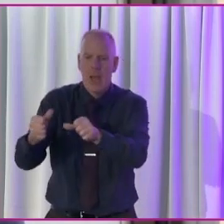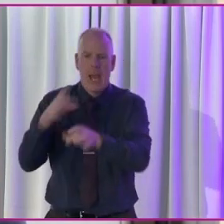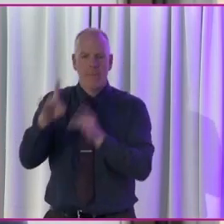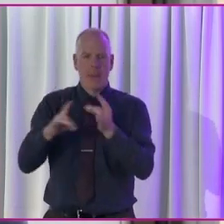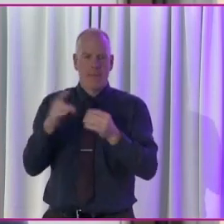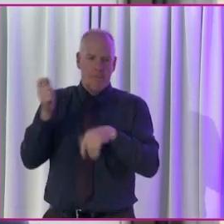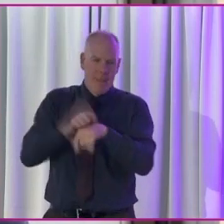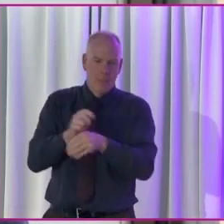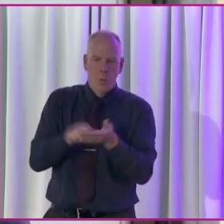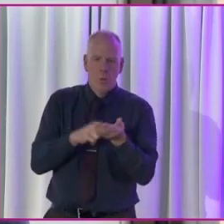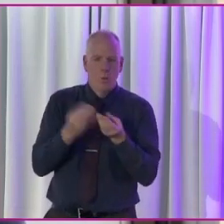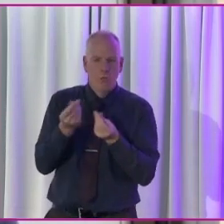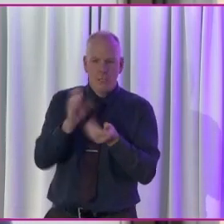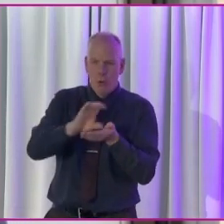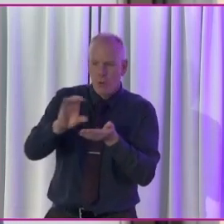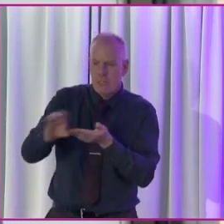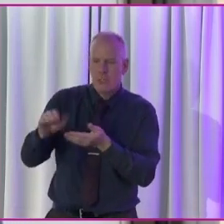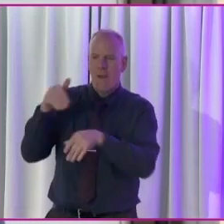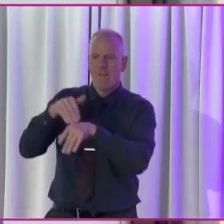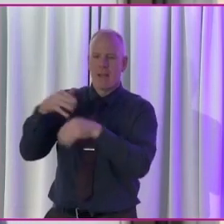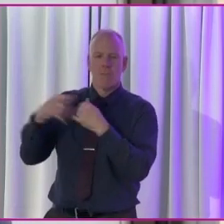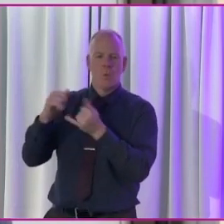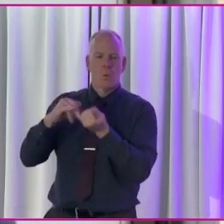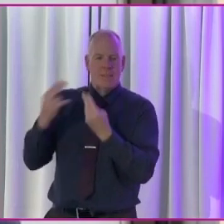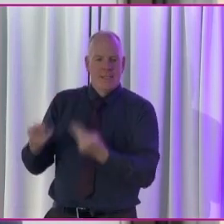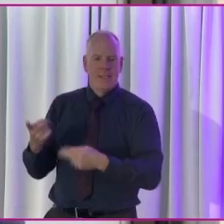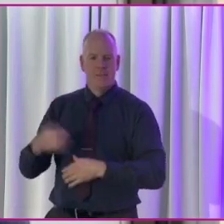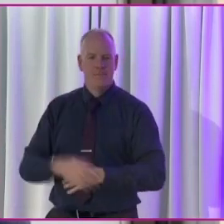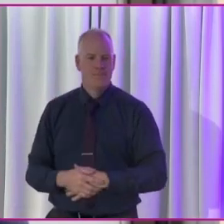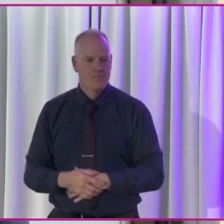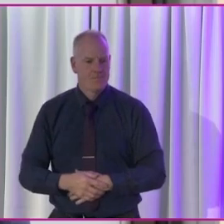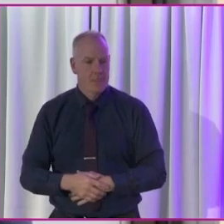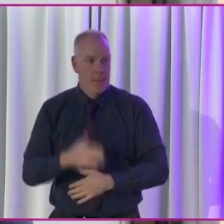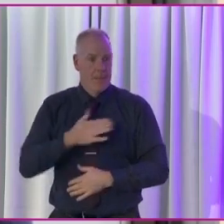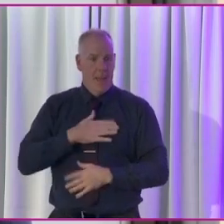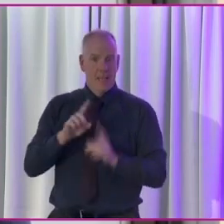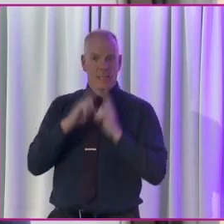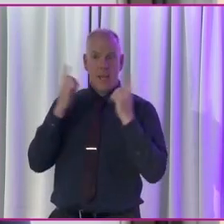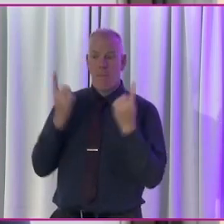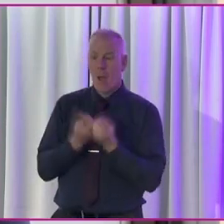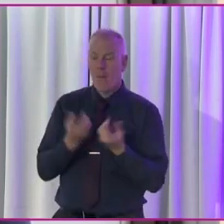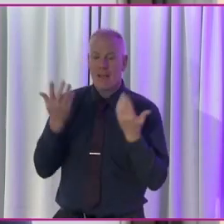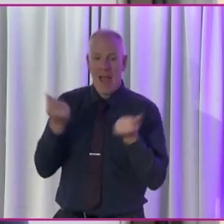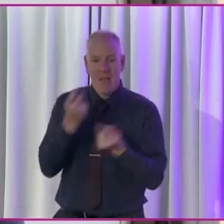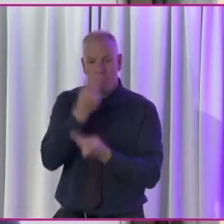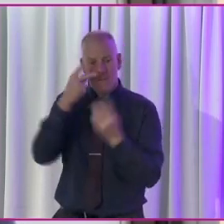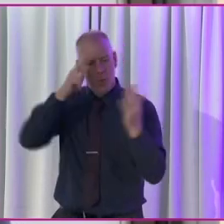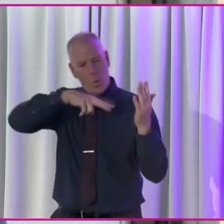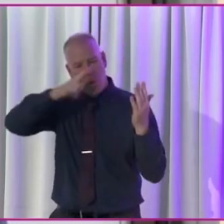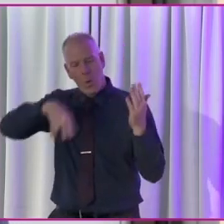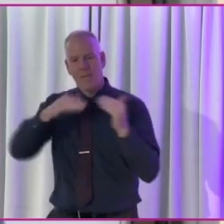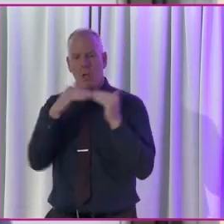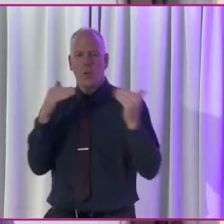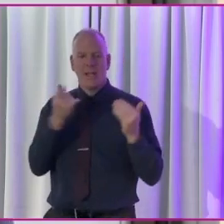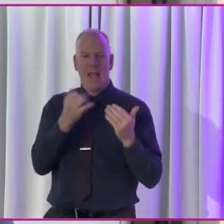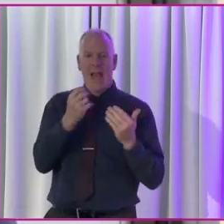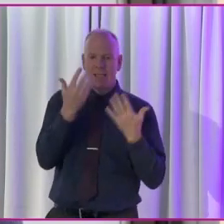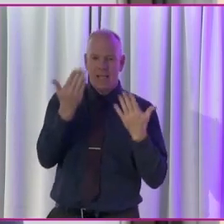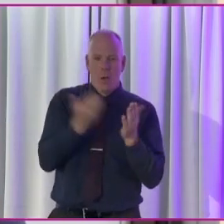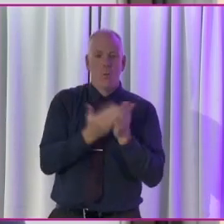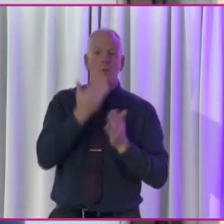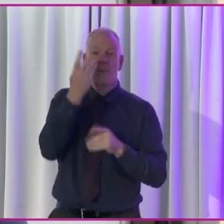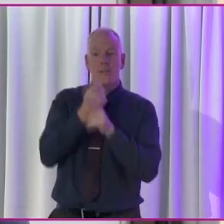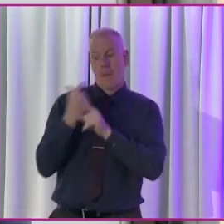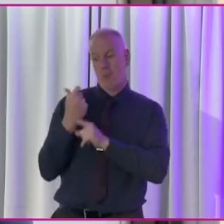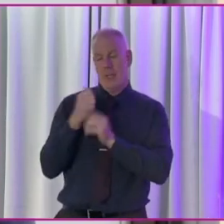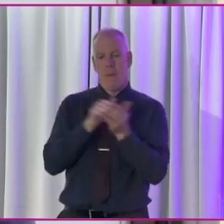resources to impact those most in need. As you may know, my department is conducting a review of the Equality Acts. During the summer,